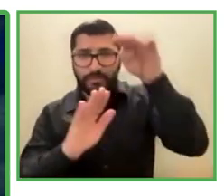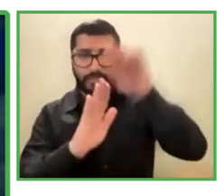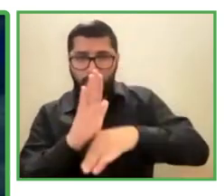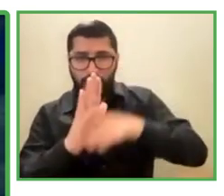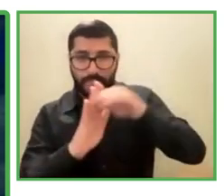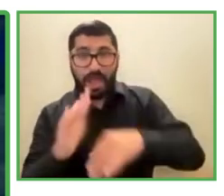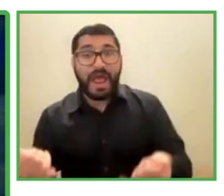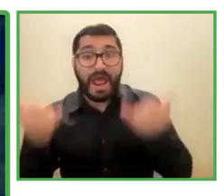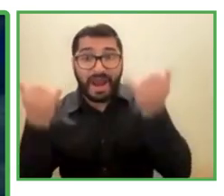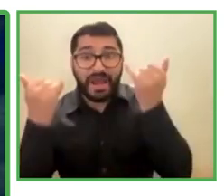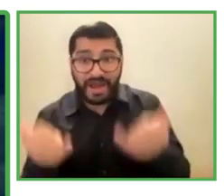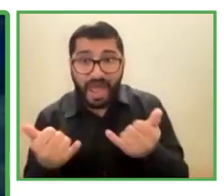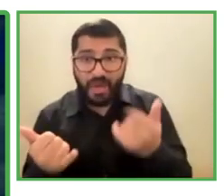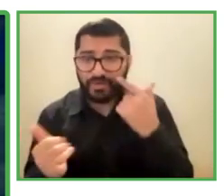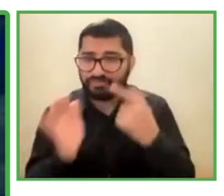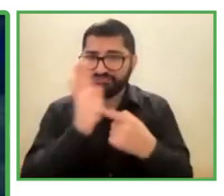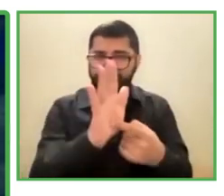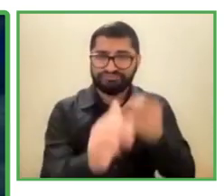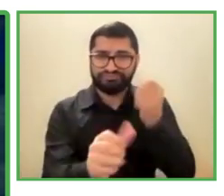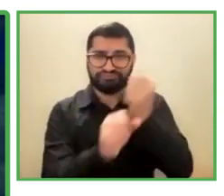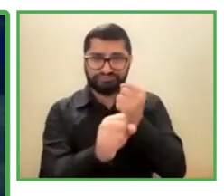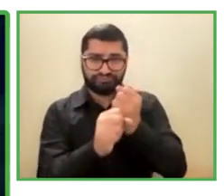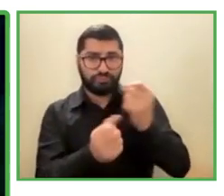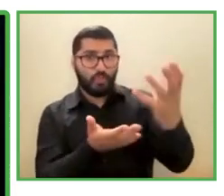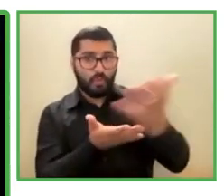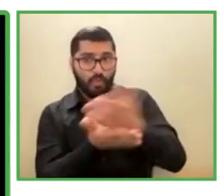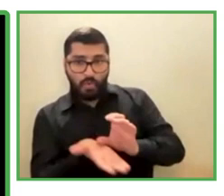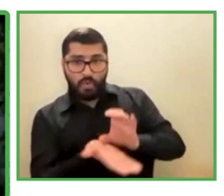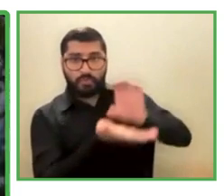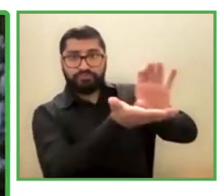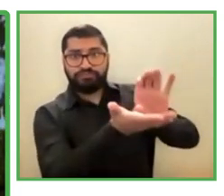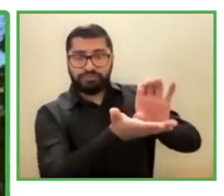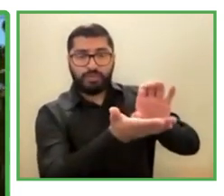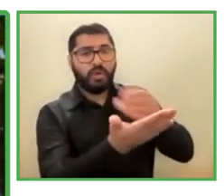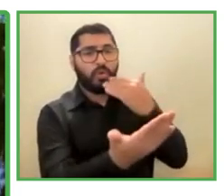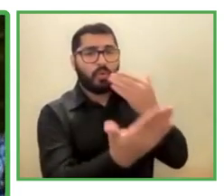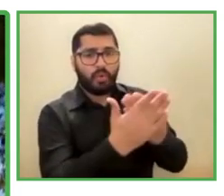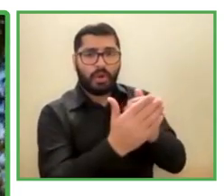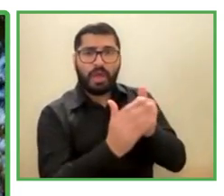became the most important income provider of his home.